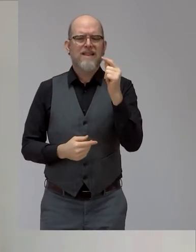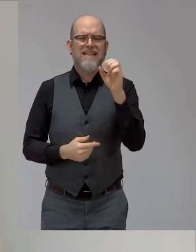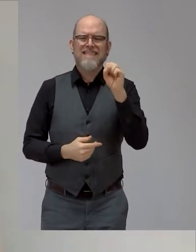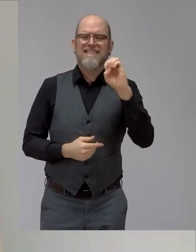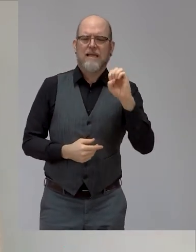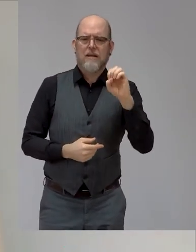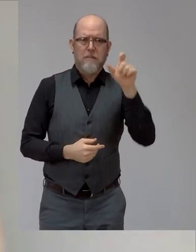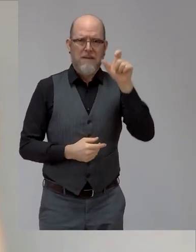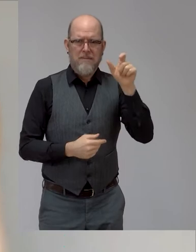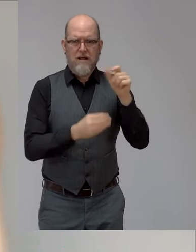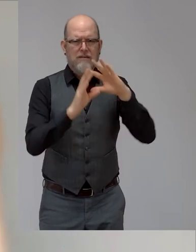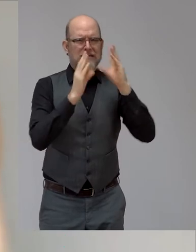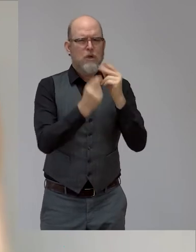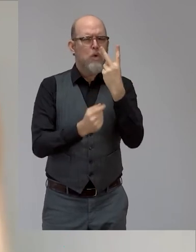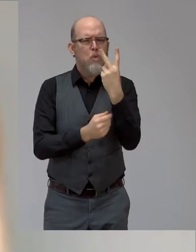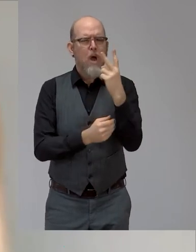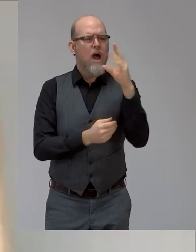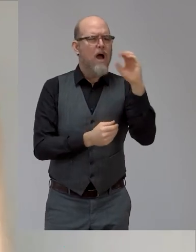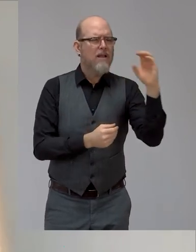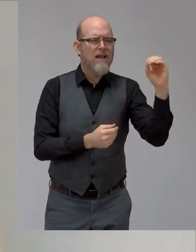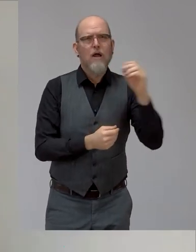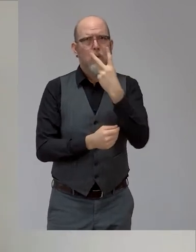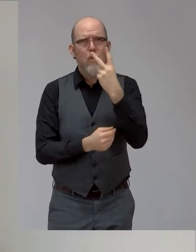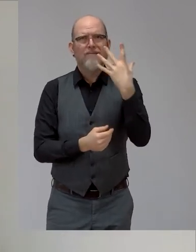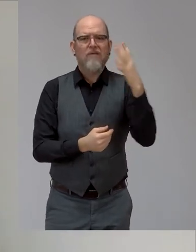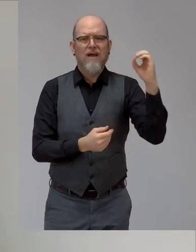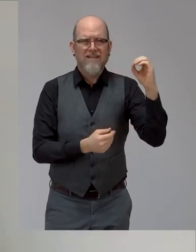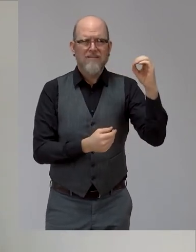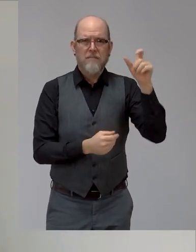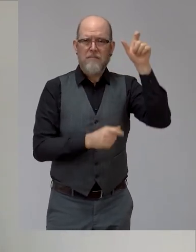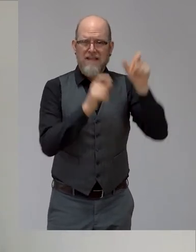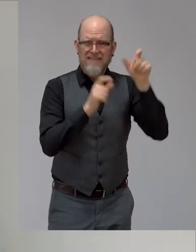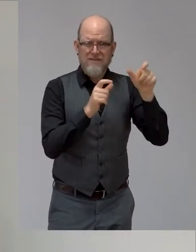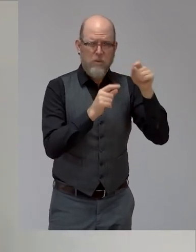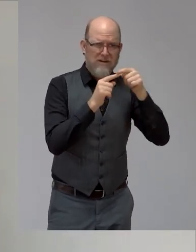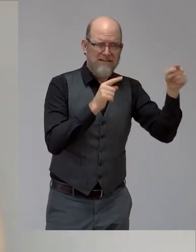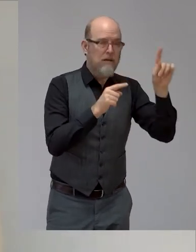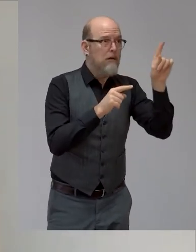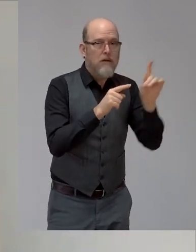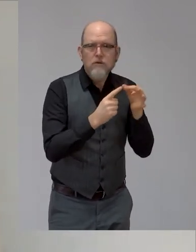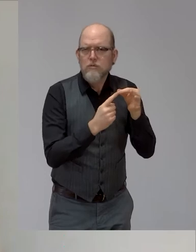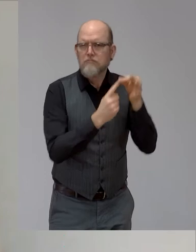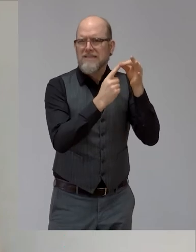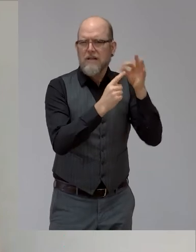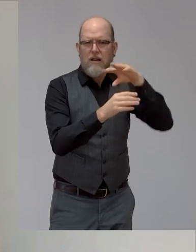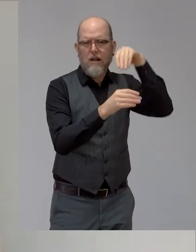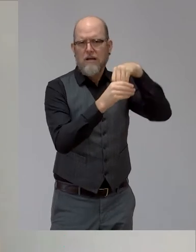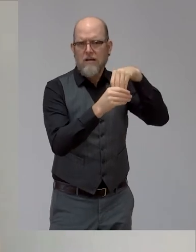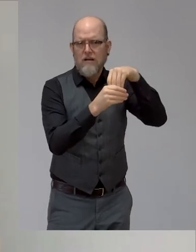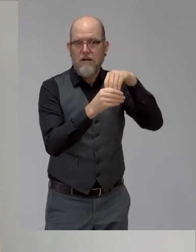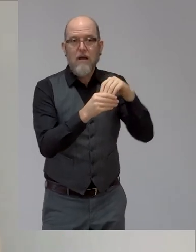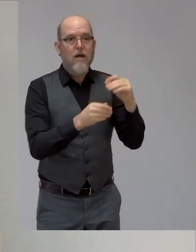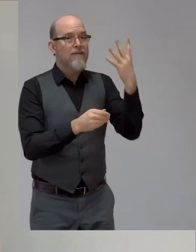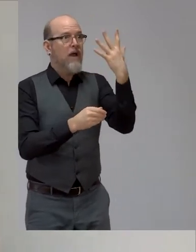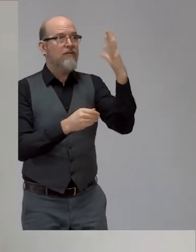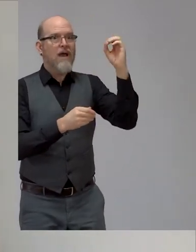250 CEOs who has lived experience of disability. And I'm not going to tell your story. Do you want to tell a little bit about